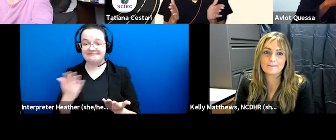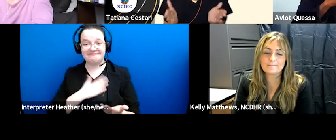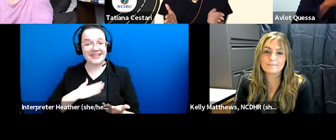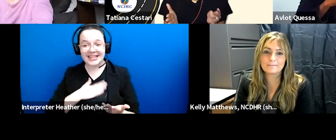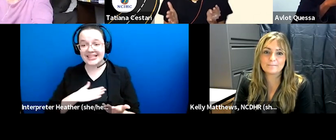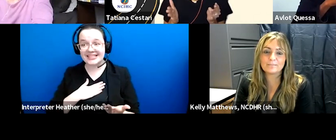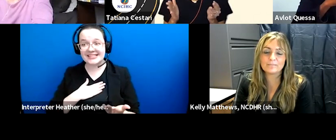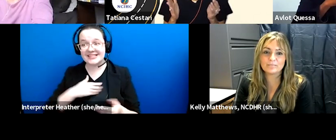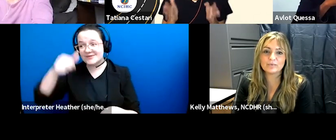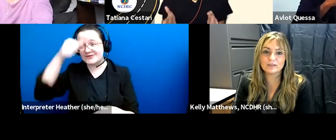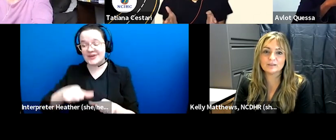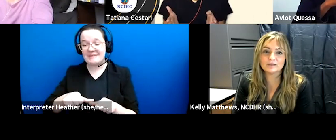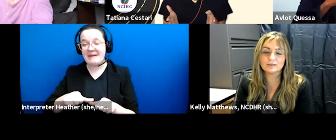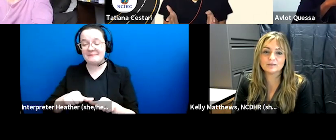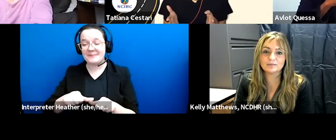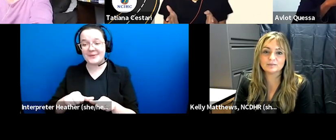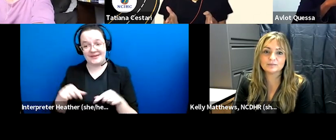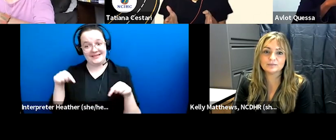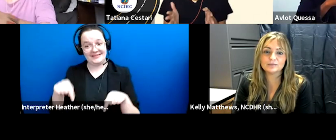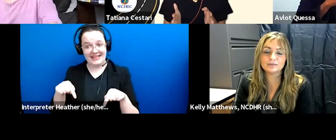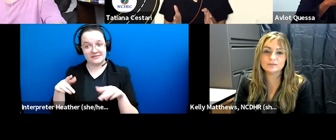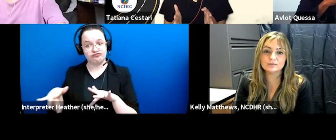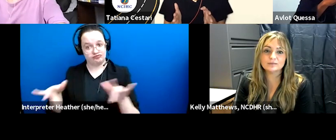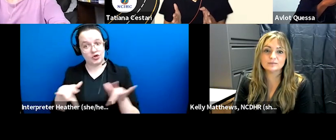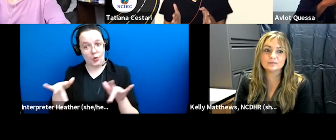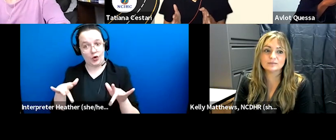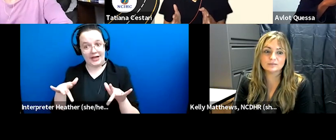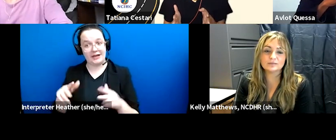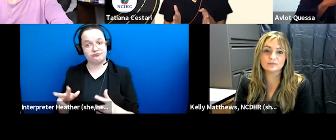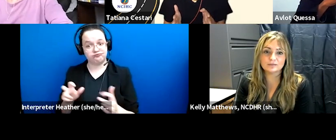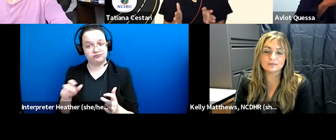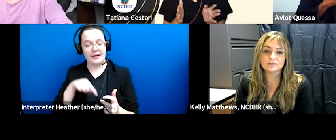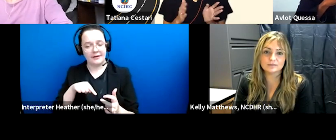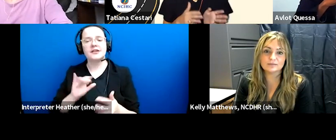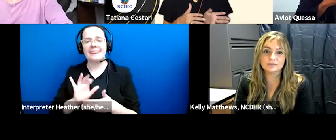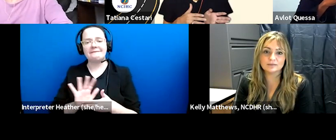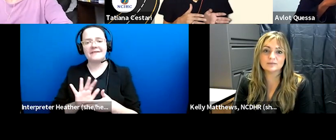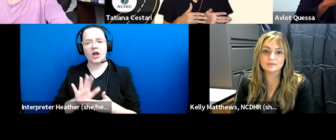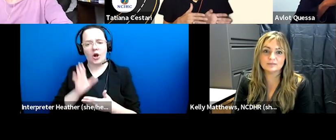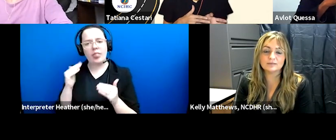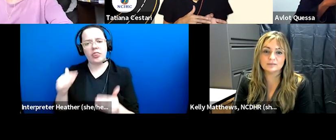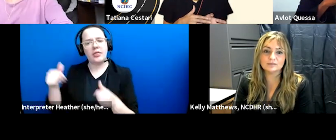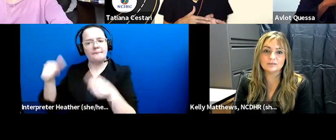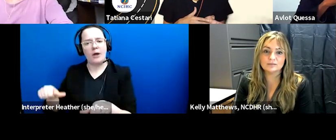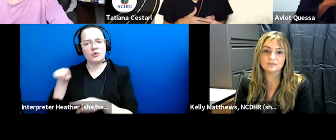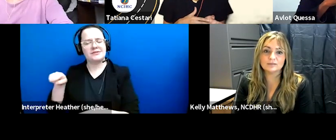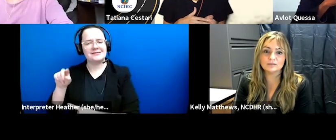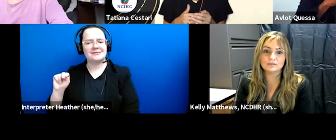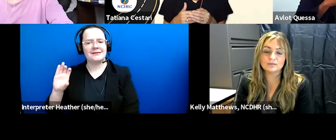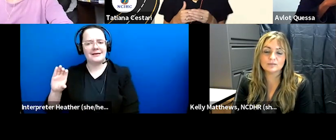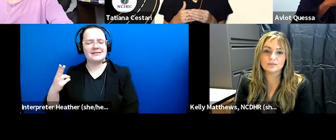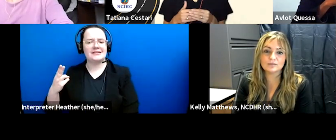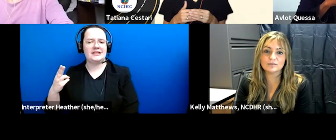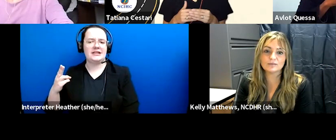remember that this is being recorded the video is going to be posted on the nchc website